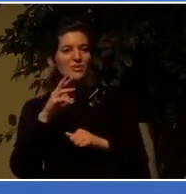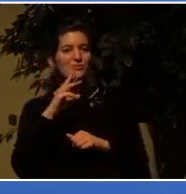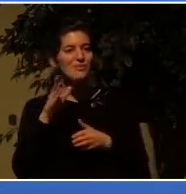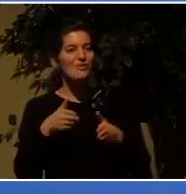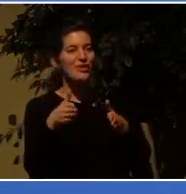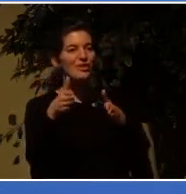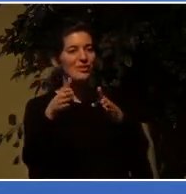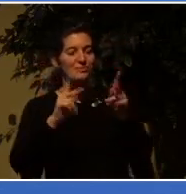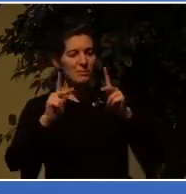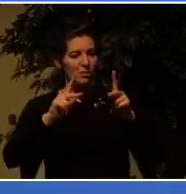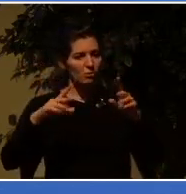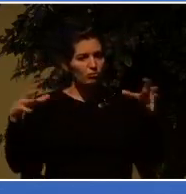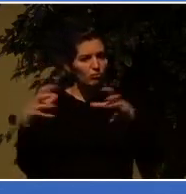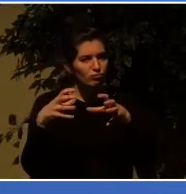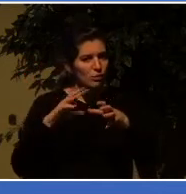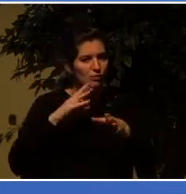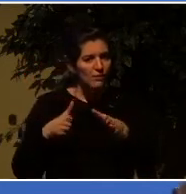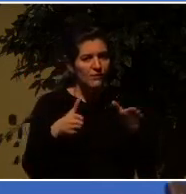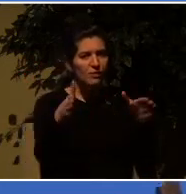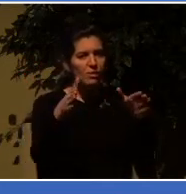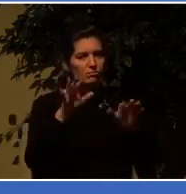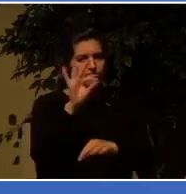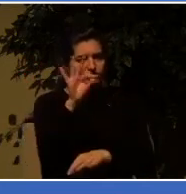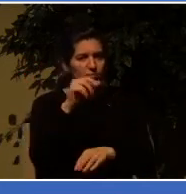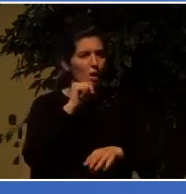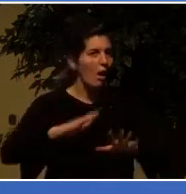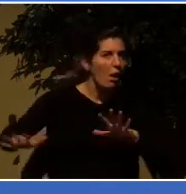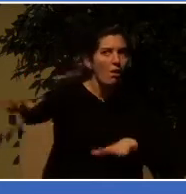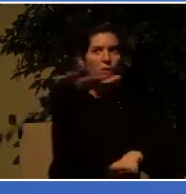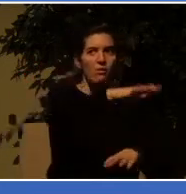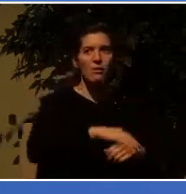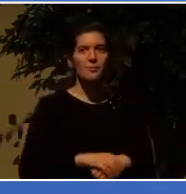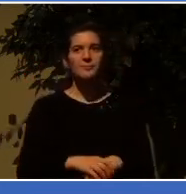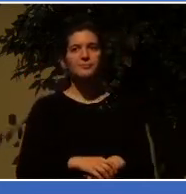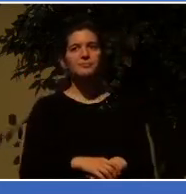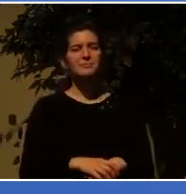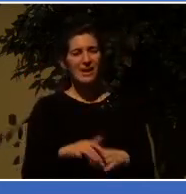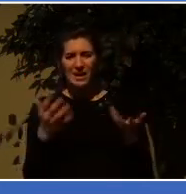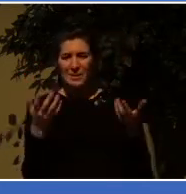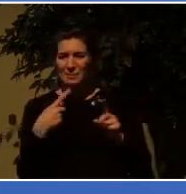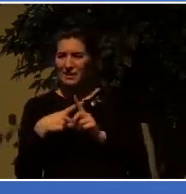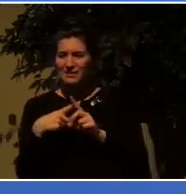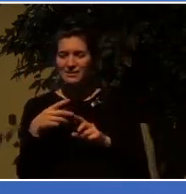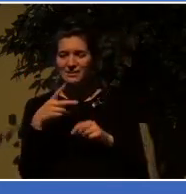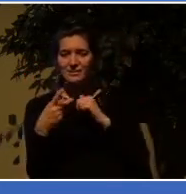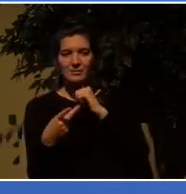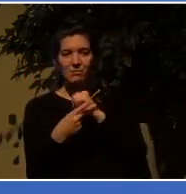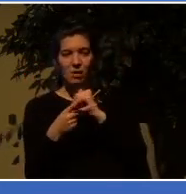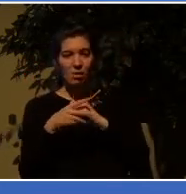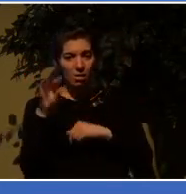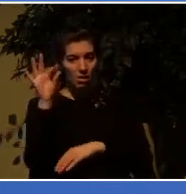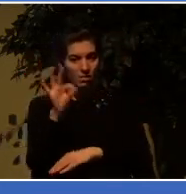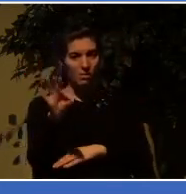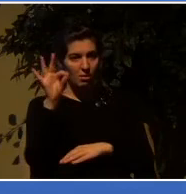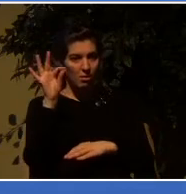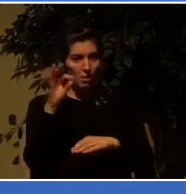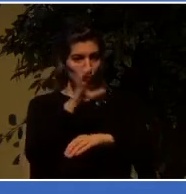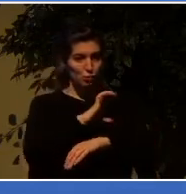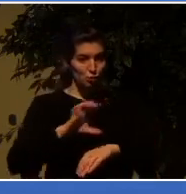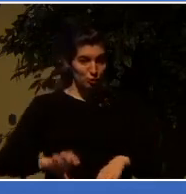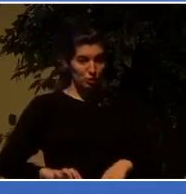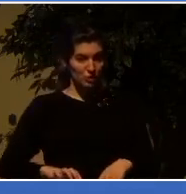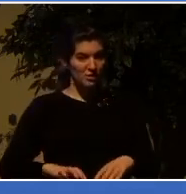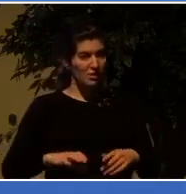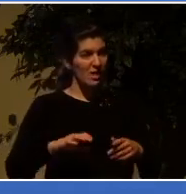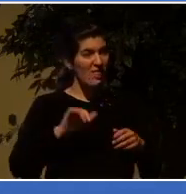it wasn't his preaching of Christianity that caused these businessmen to have such a